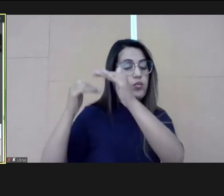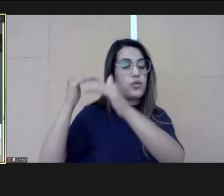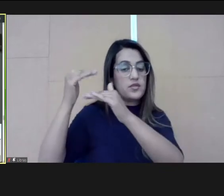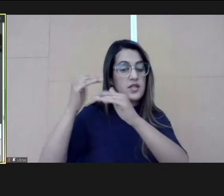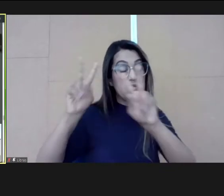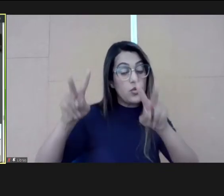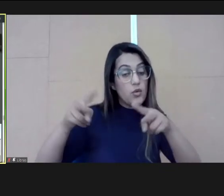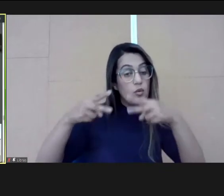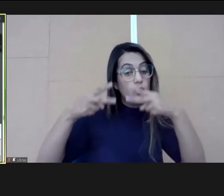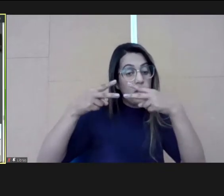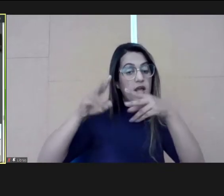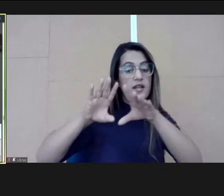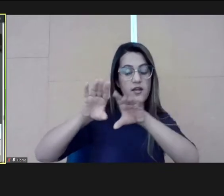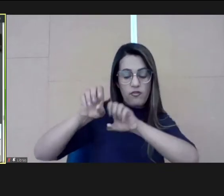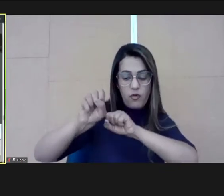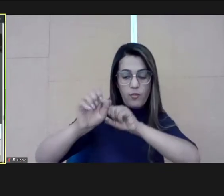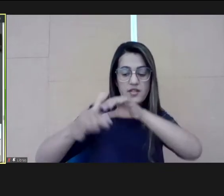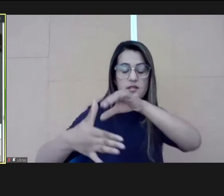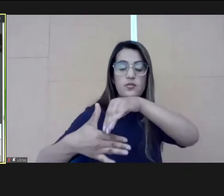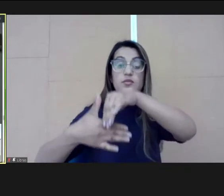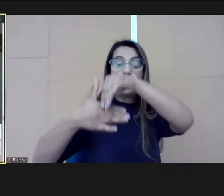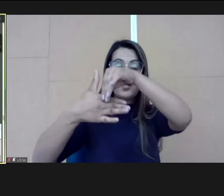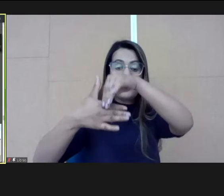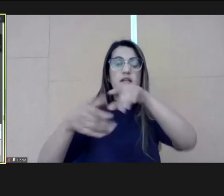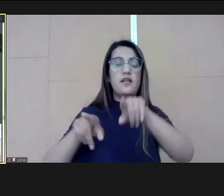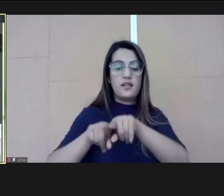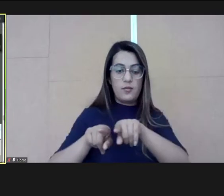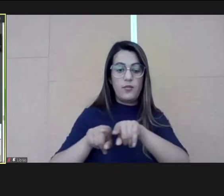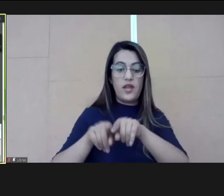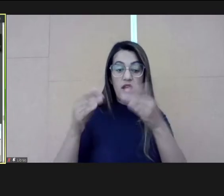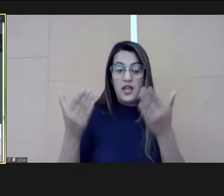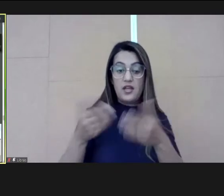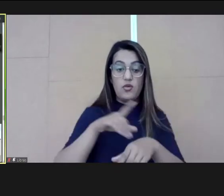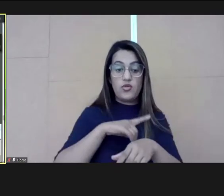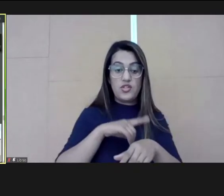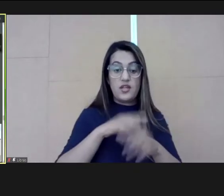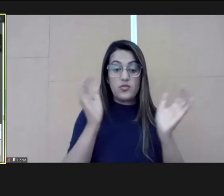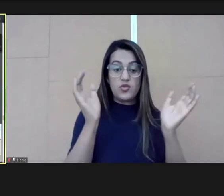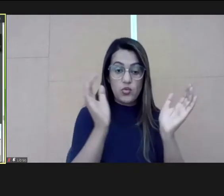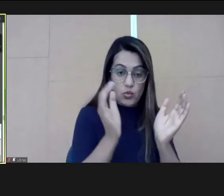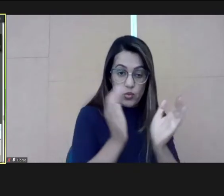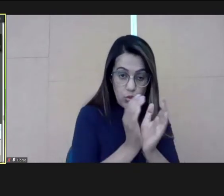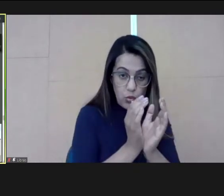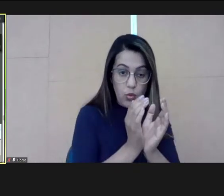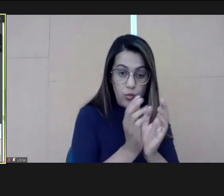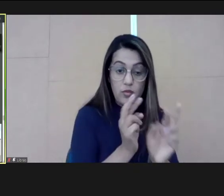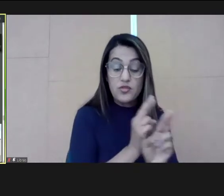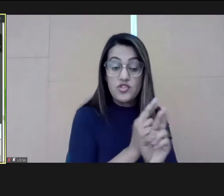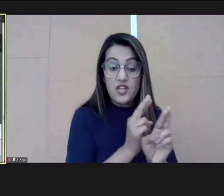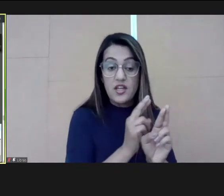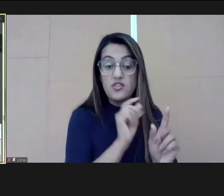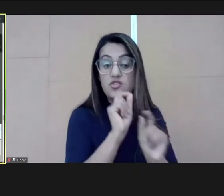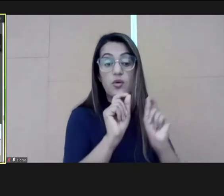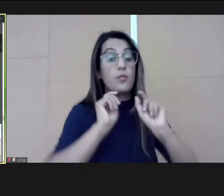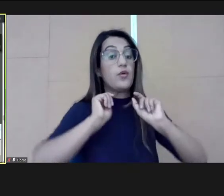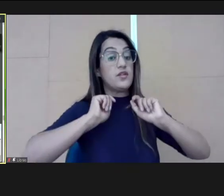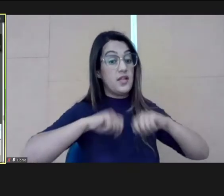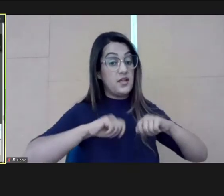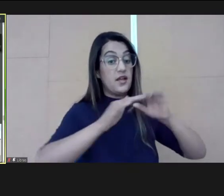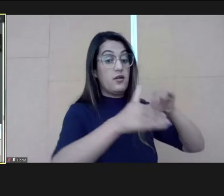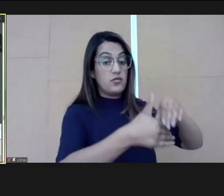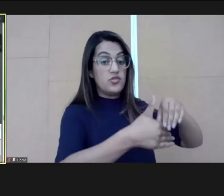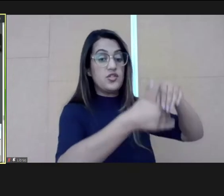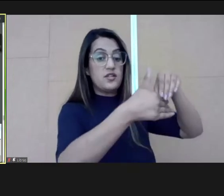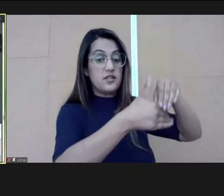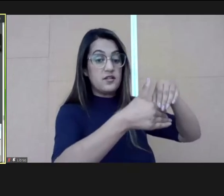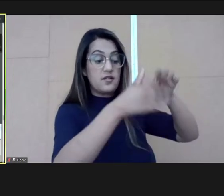you a list of ability to look at the leader formation. And, nowadays, have a potential leadership